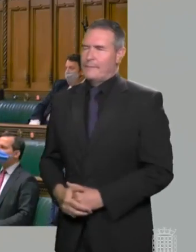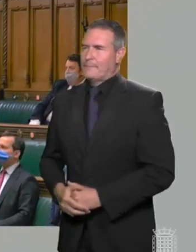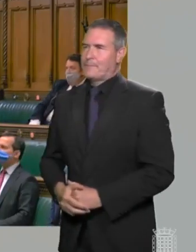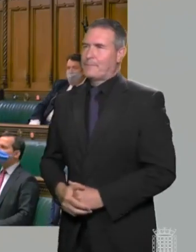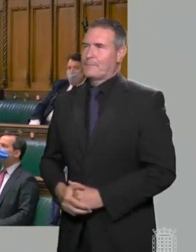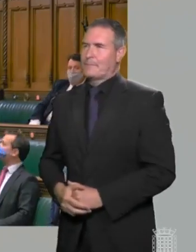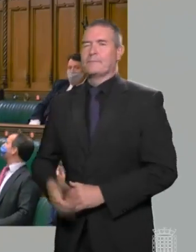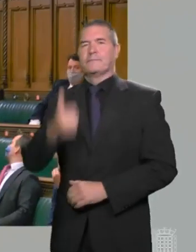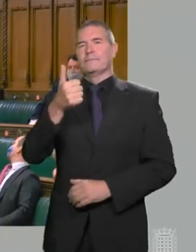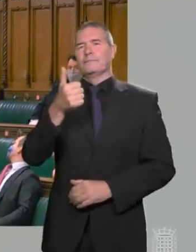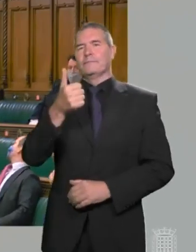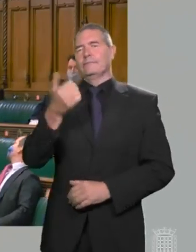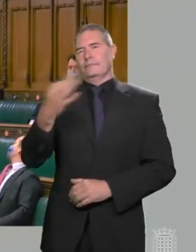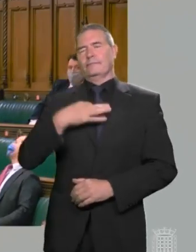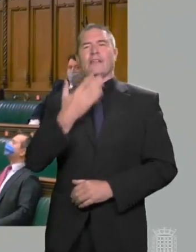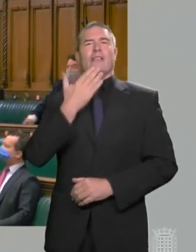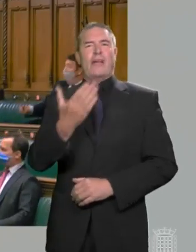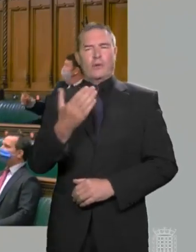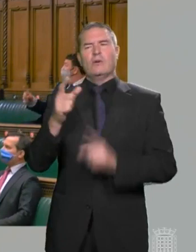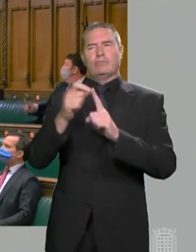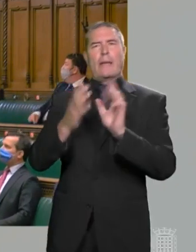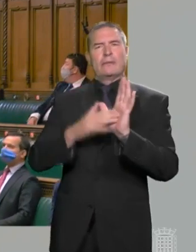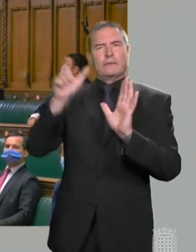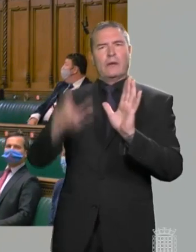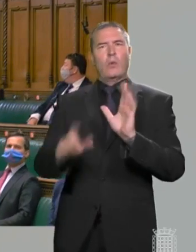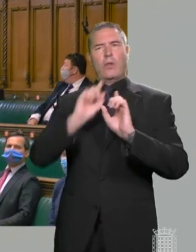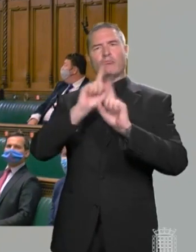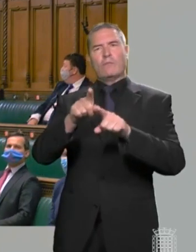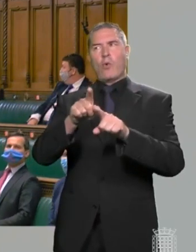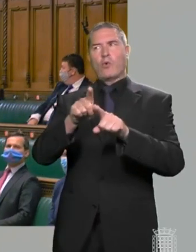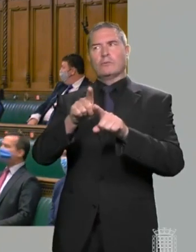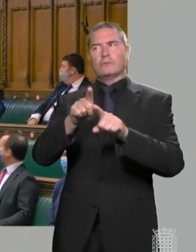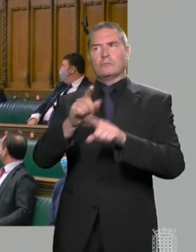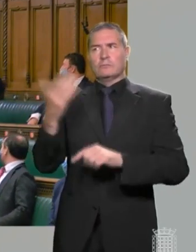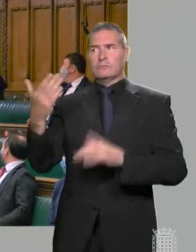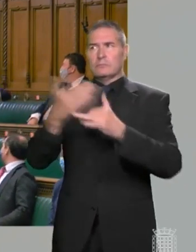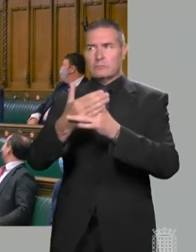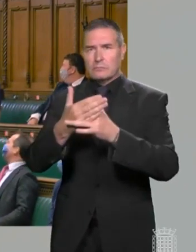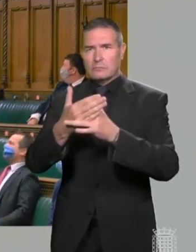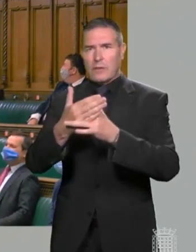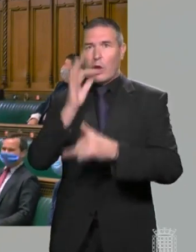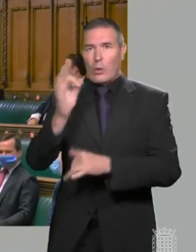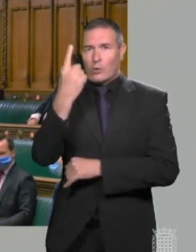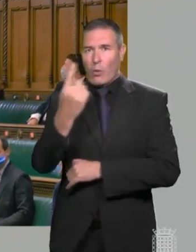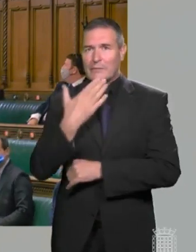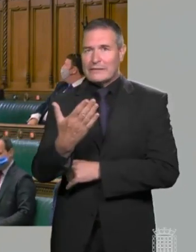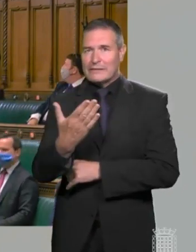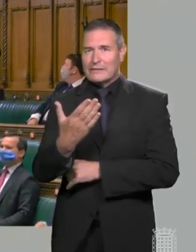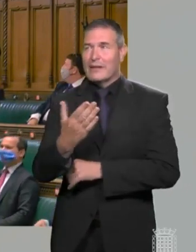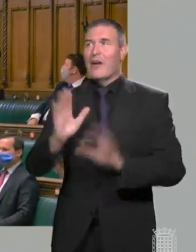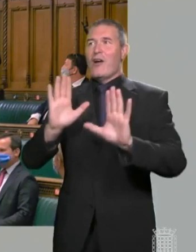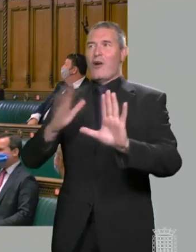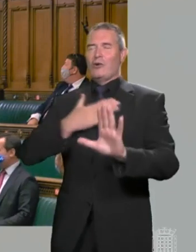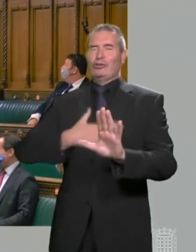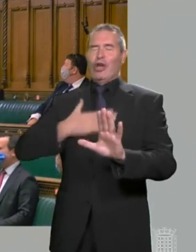very much, Mr Speaker. I know that the Prime Minister will report later in more... ...has been away a long time. Question 1. Try again, Mr Speaker. It's only